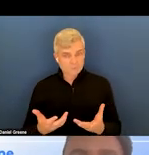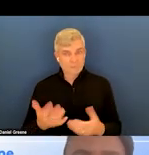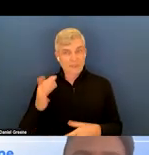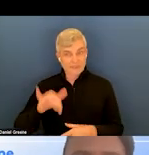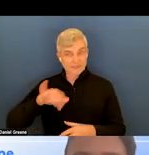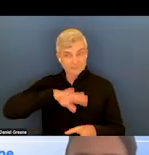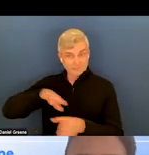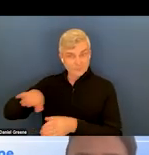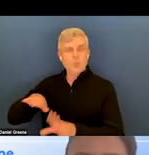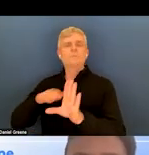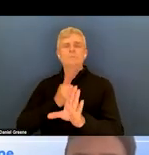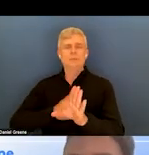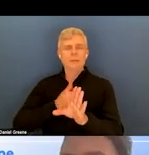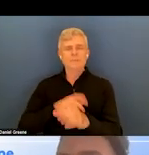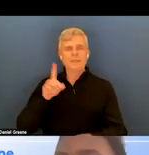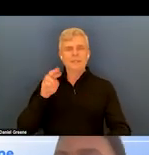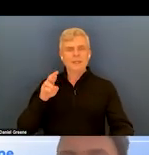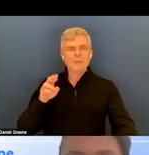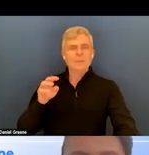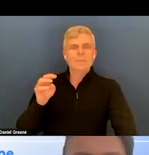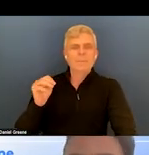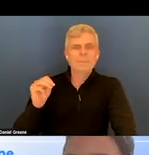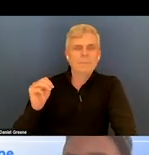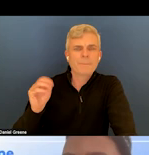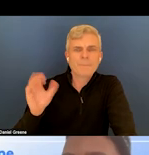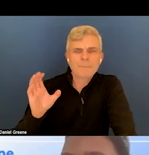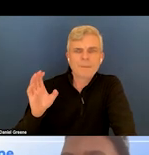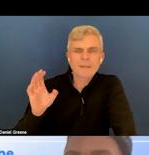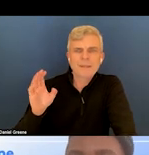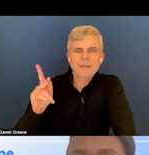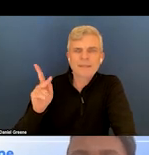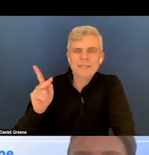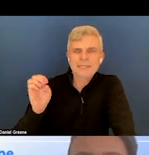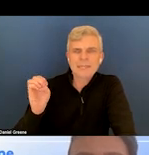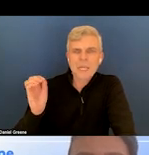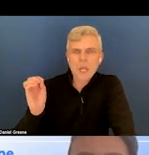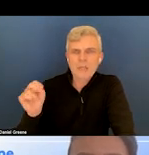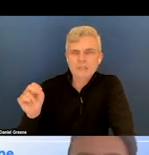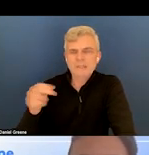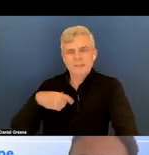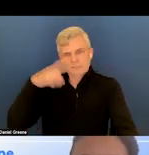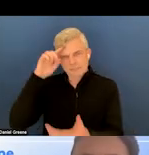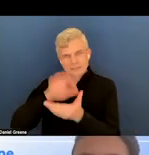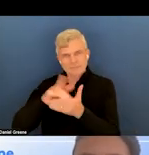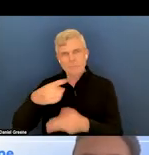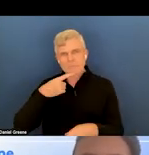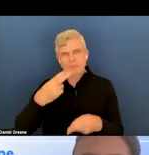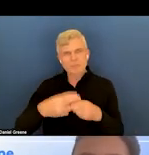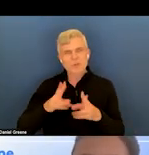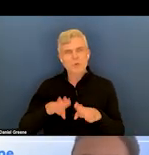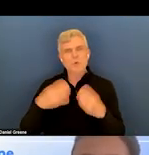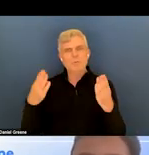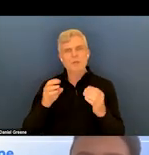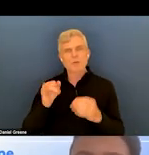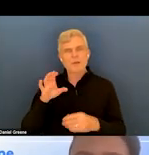sorry, Dr. McKeon, if you're still on the line, I believe you referenced open office hours. Is there a link or